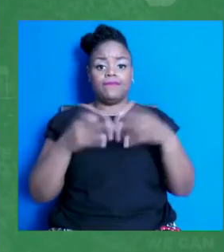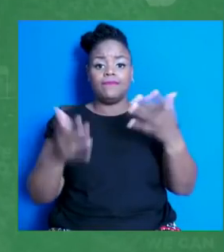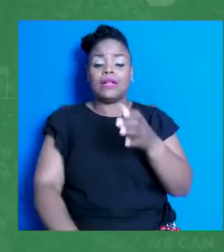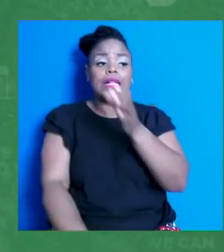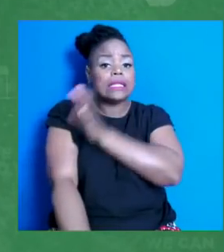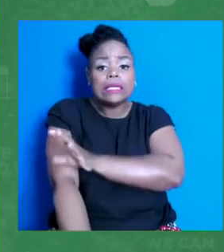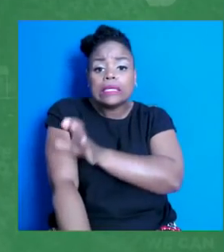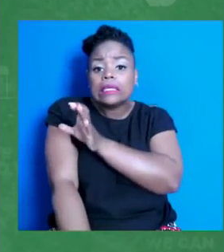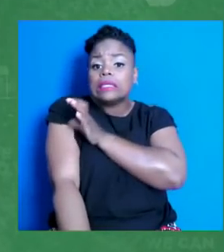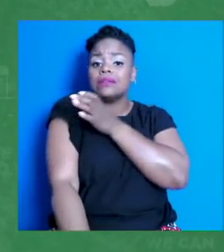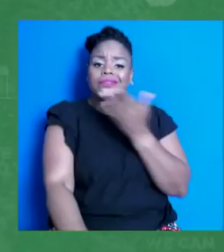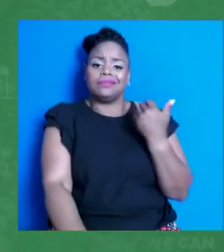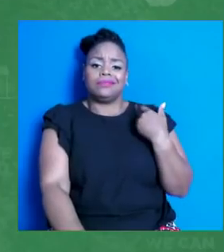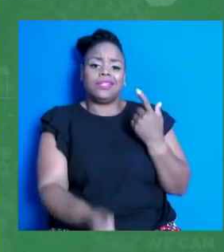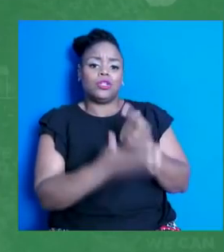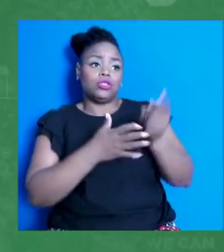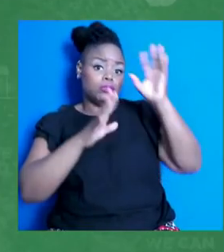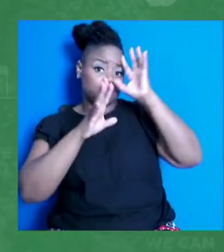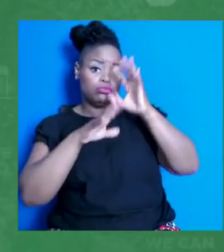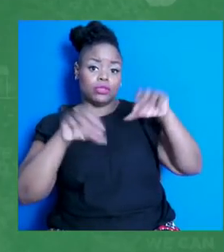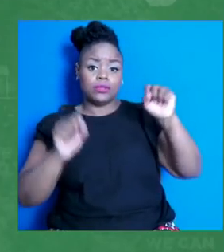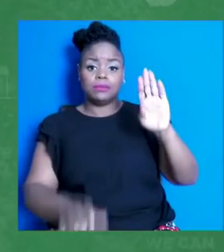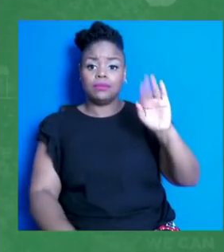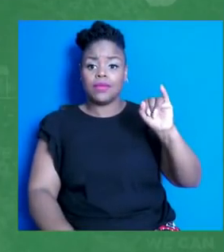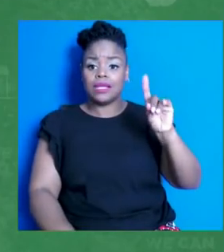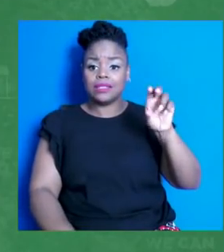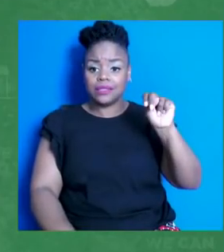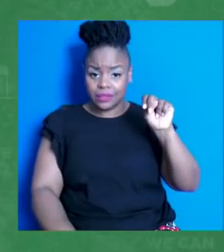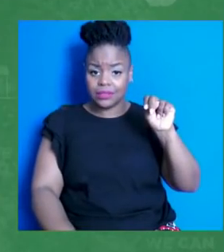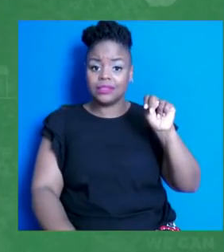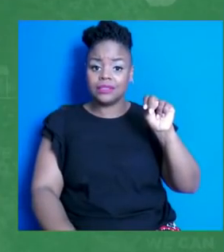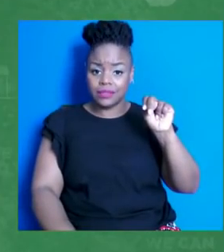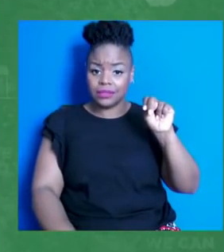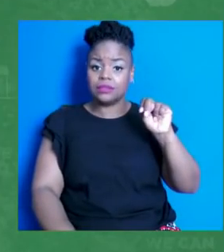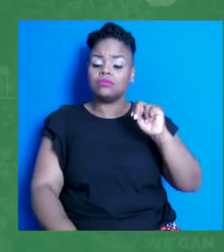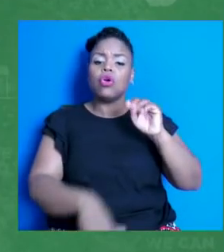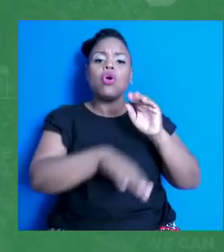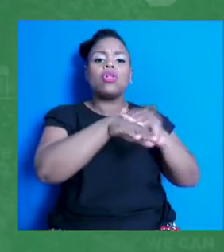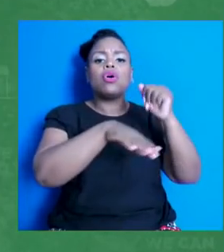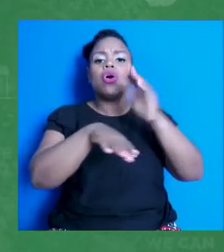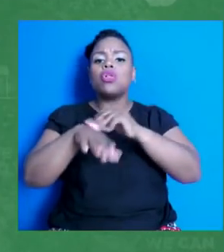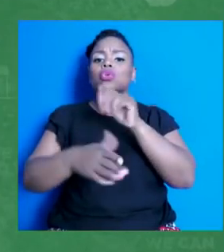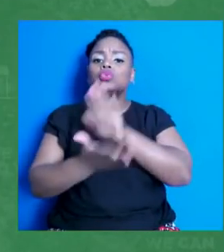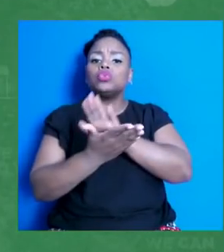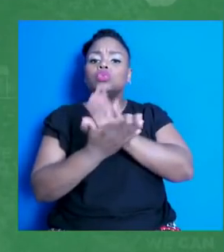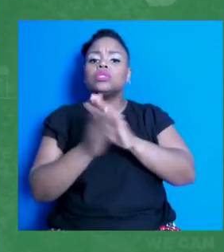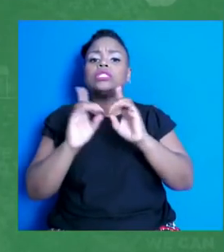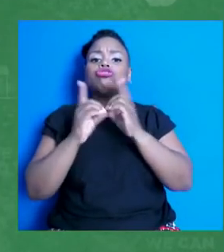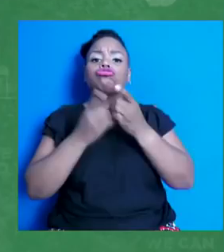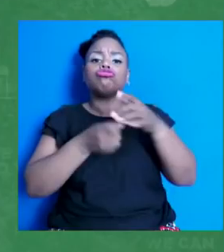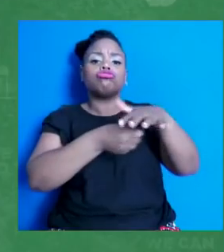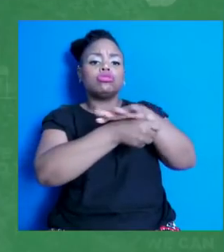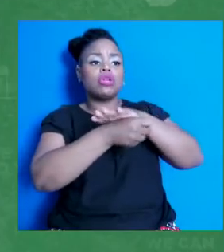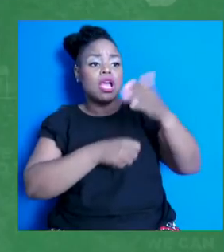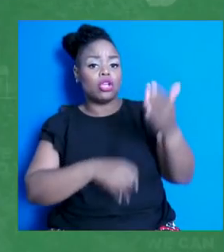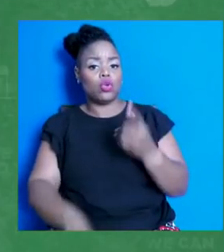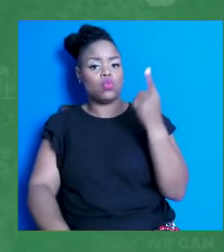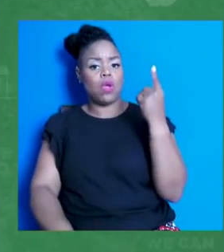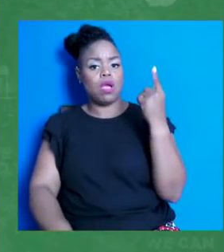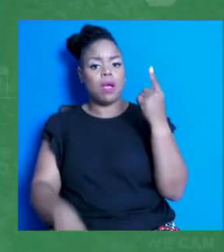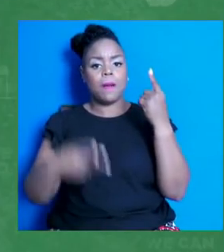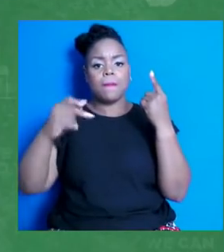Biden called on school districts nationwide to host at least one pop-up clinic over the coming weeks.